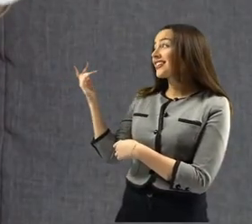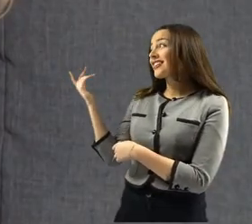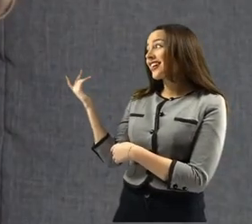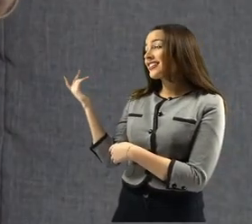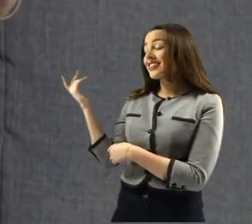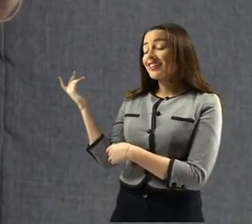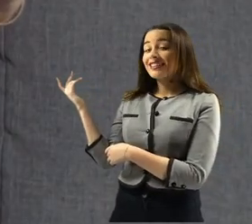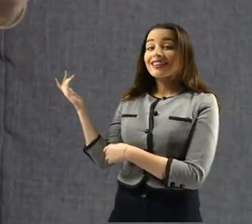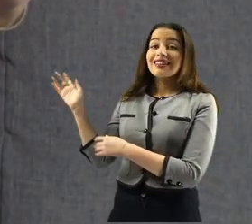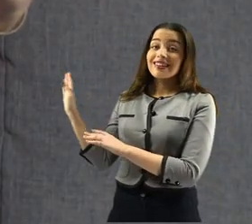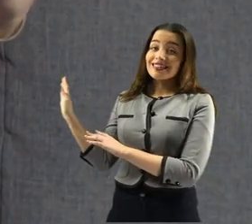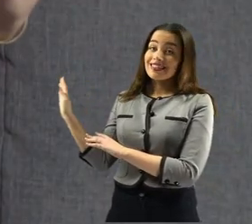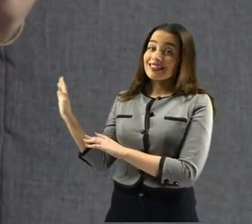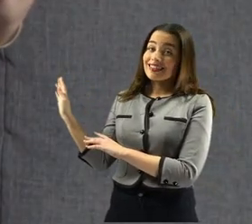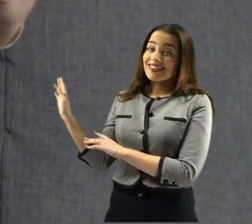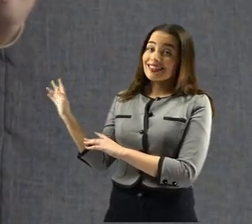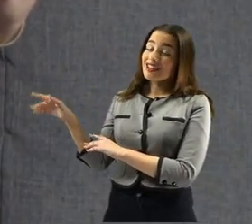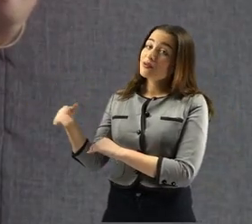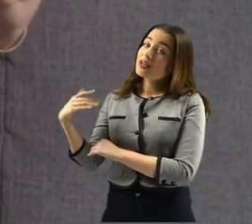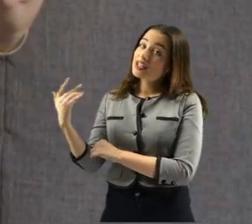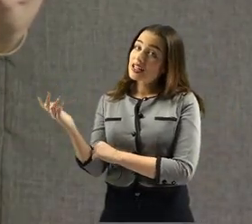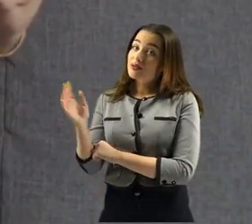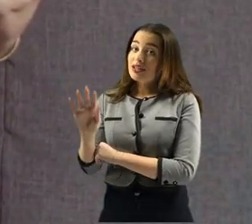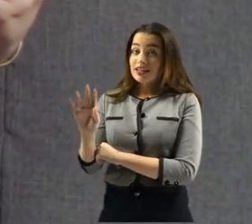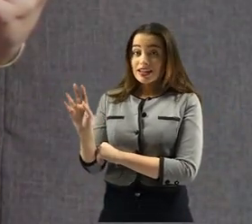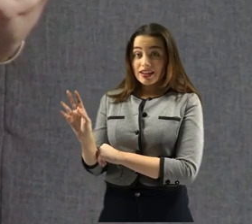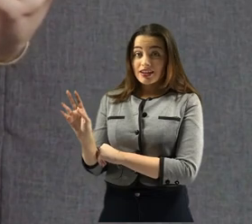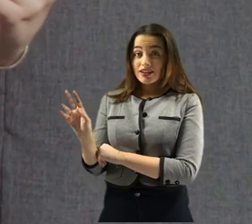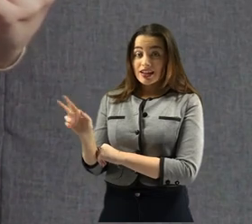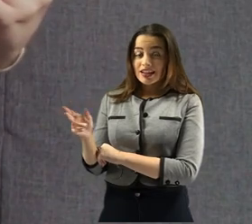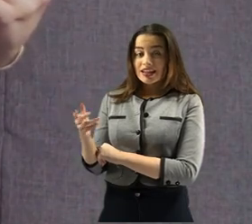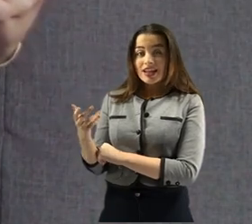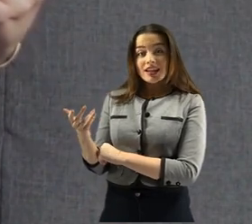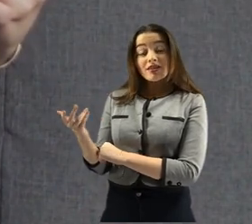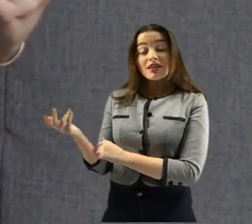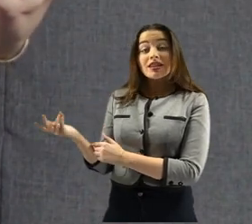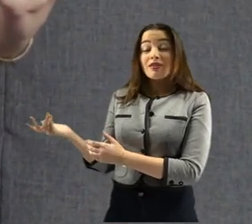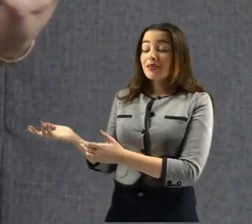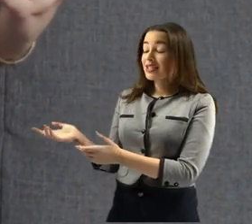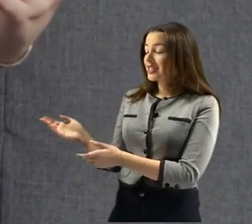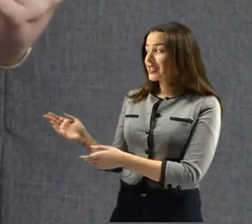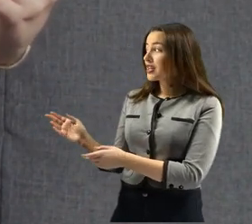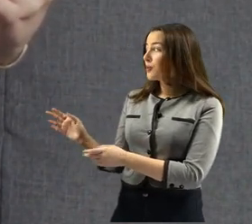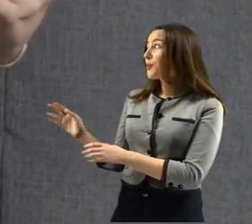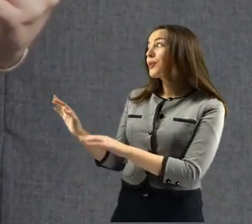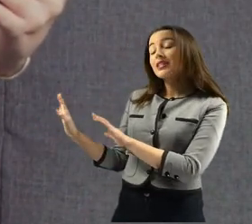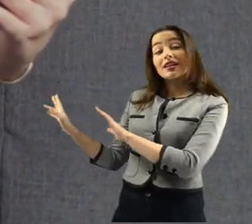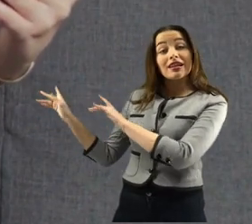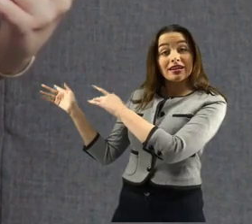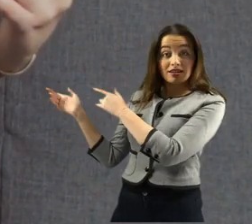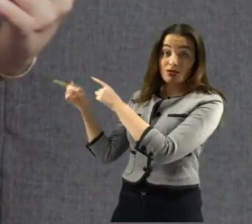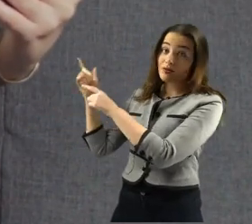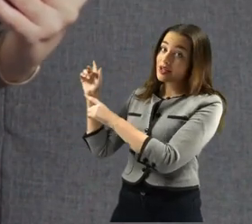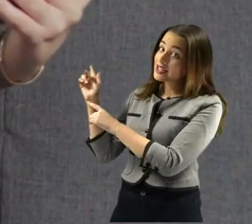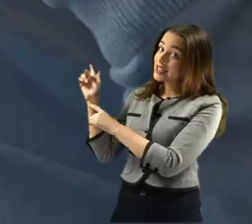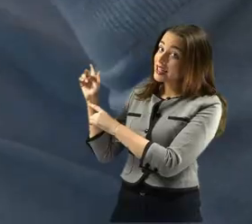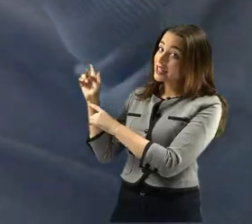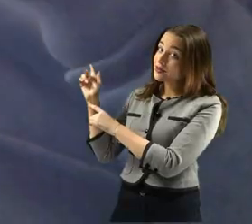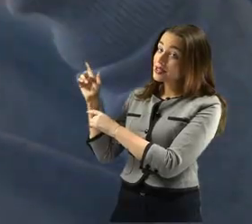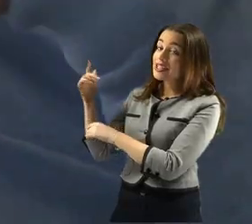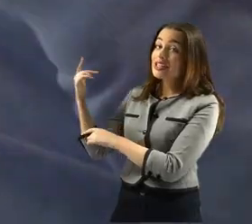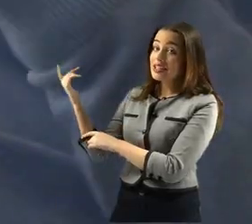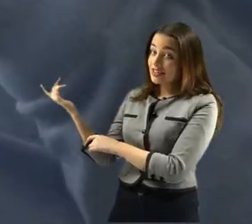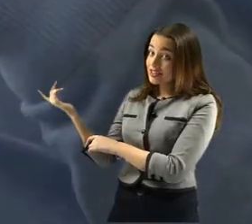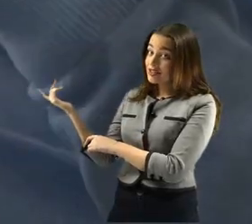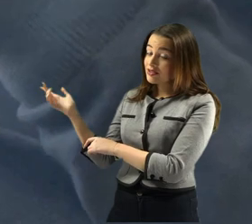Language, you see, is not just a tool for communication, it's also the medium through which many of us form and navigate our thoughts. When